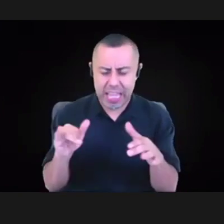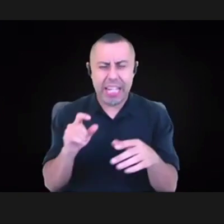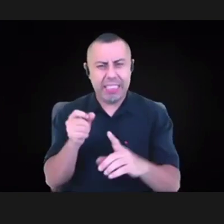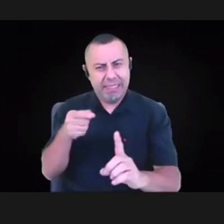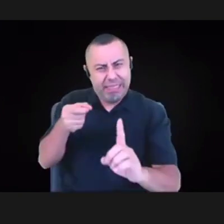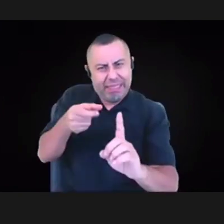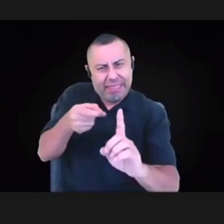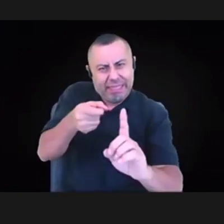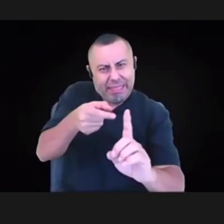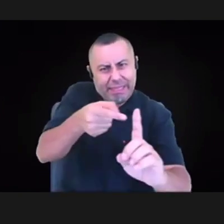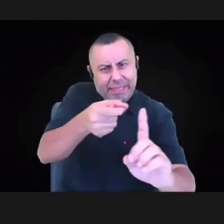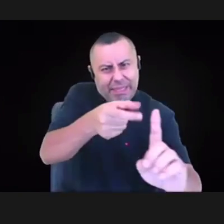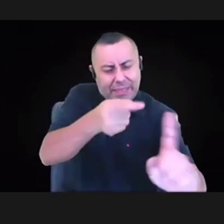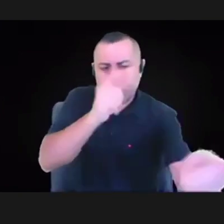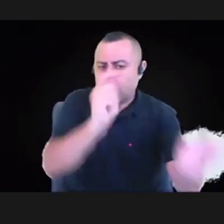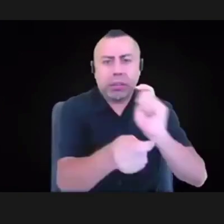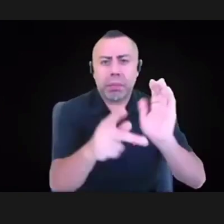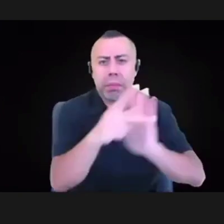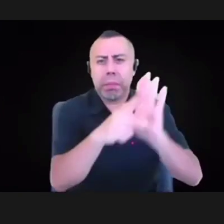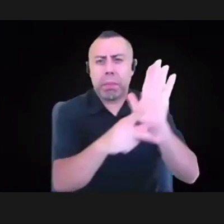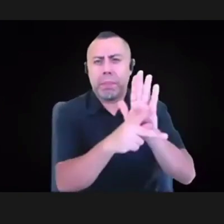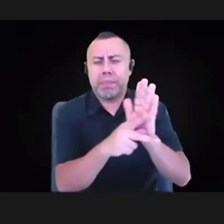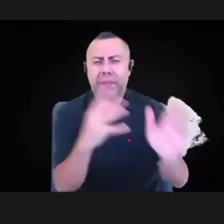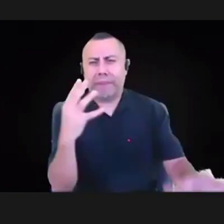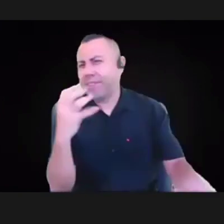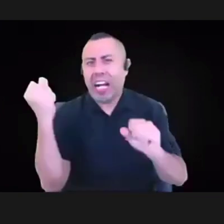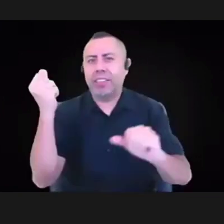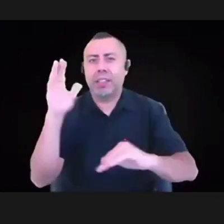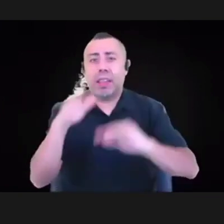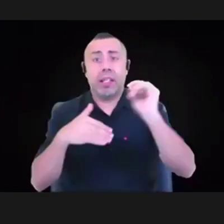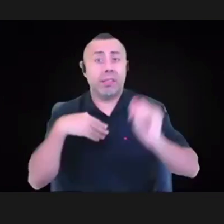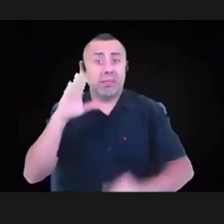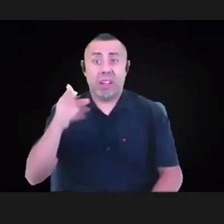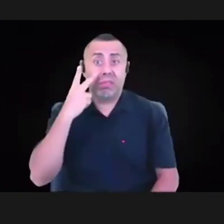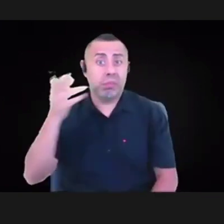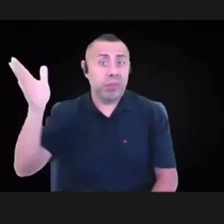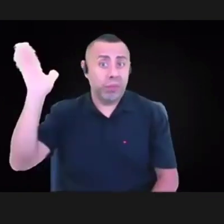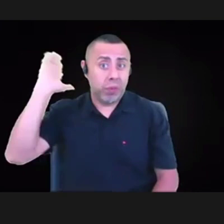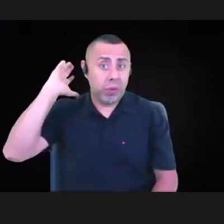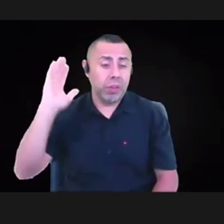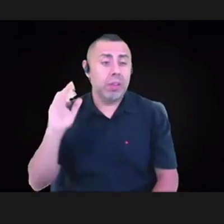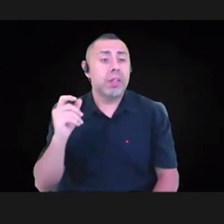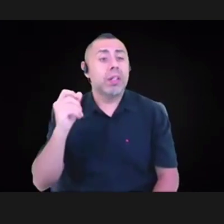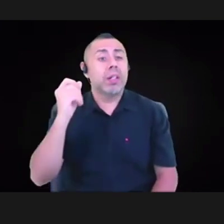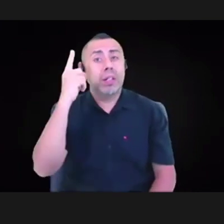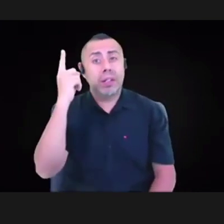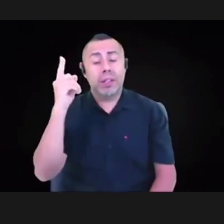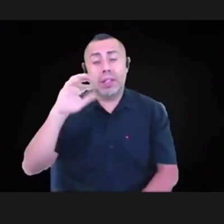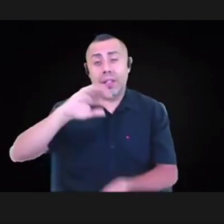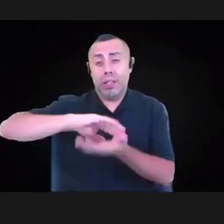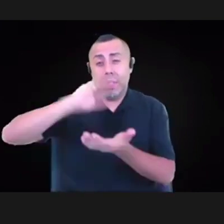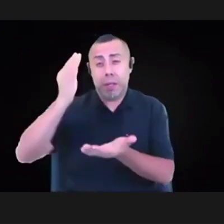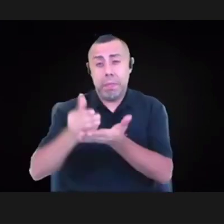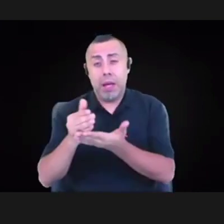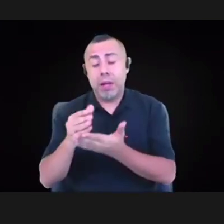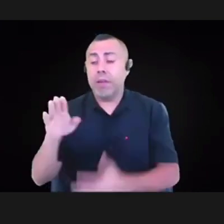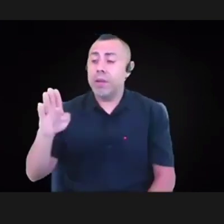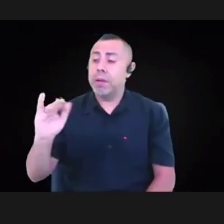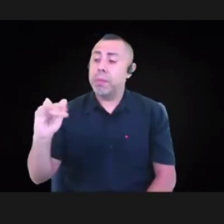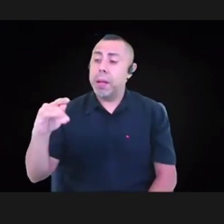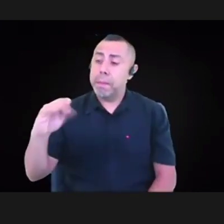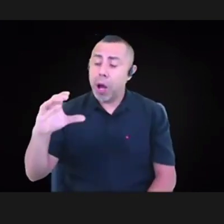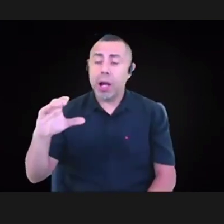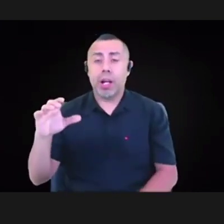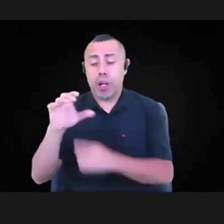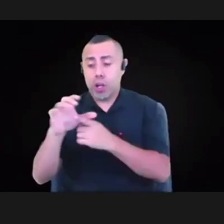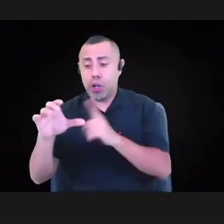a way that I've never personally seen. So, you know, the degree to which, uh, BIPOC cultural workers or cultural organizers can work